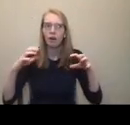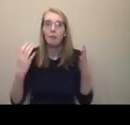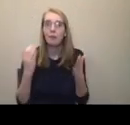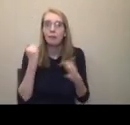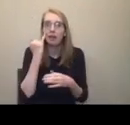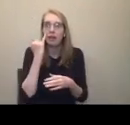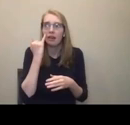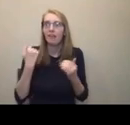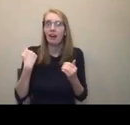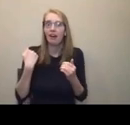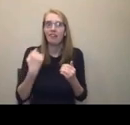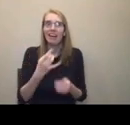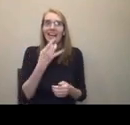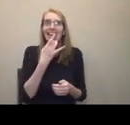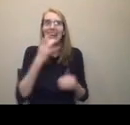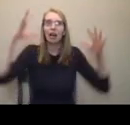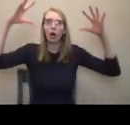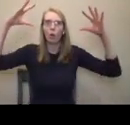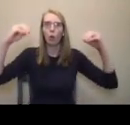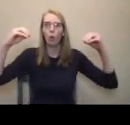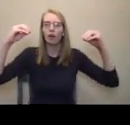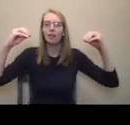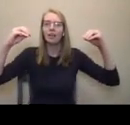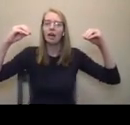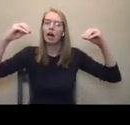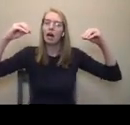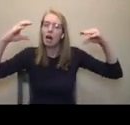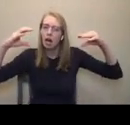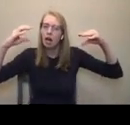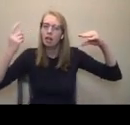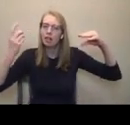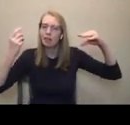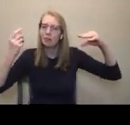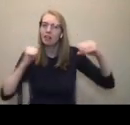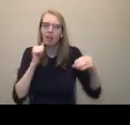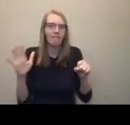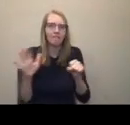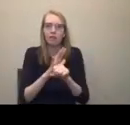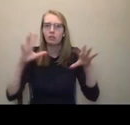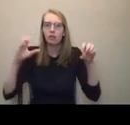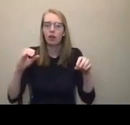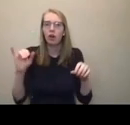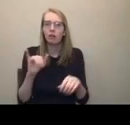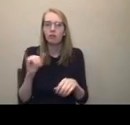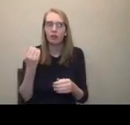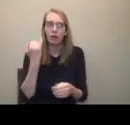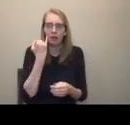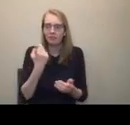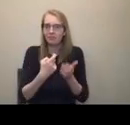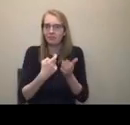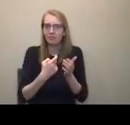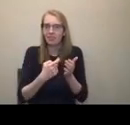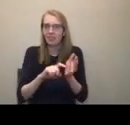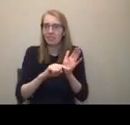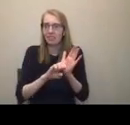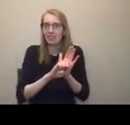you, especially if you have people with Williams syndrome, sudden surprises. I did a workshop with 200 kids with